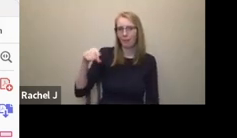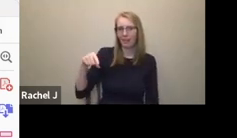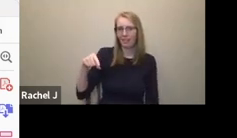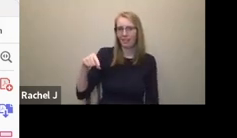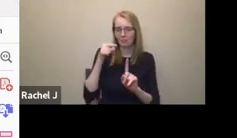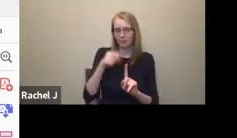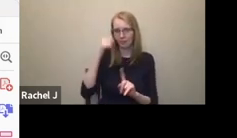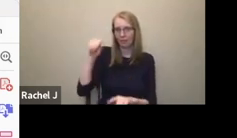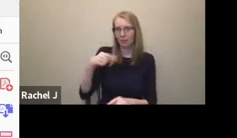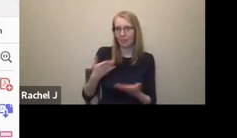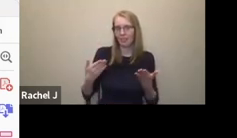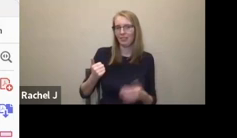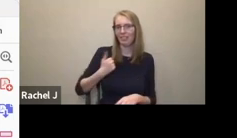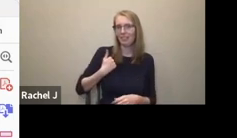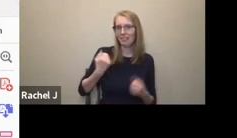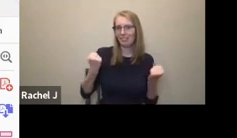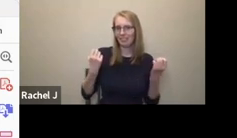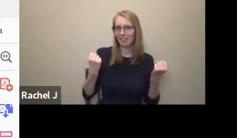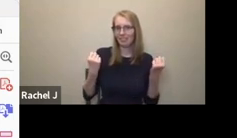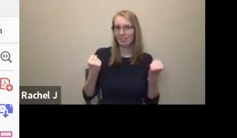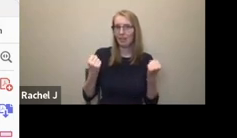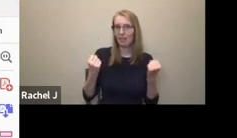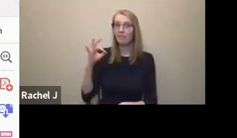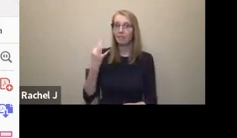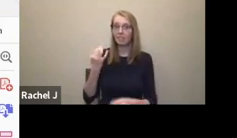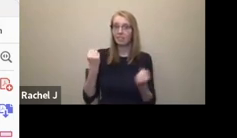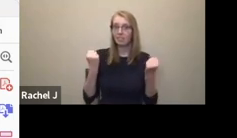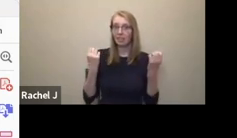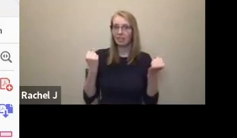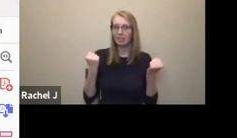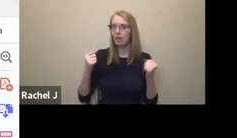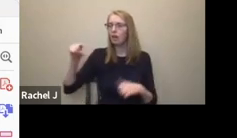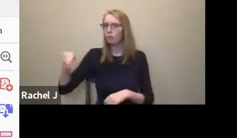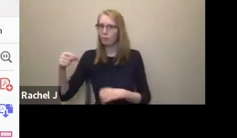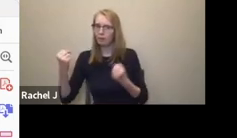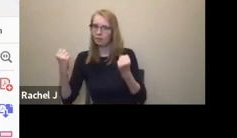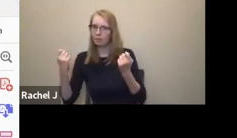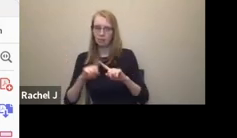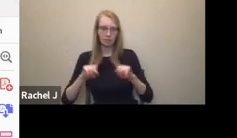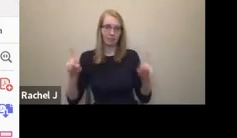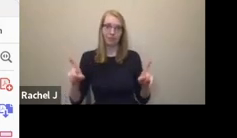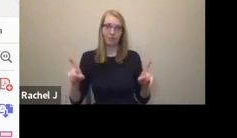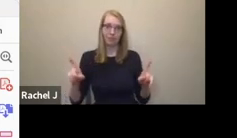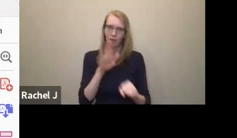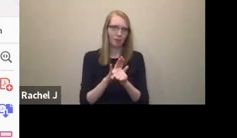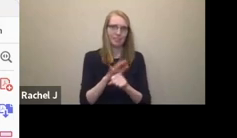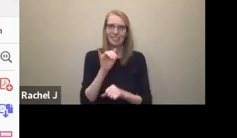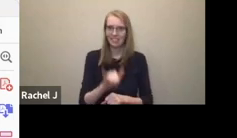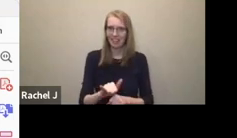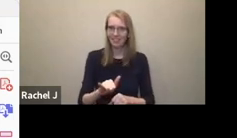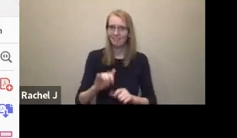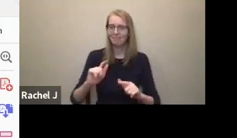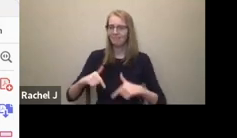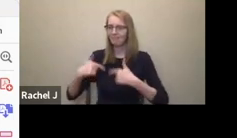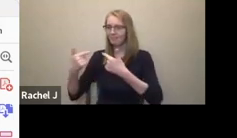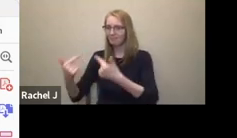language. So we have a in French sign language is different than Quebec sign language. promise you that. And then the other thing is, again,